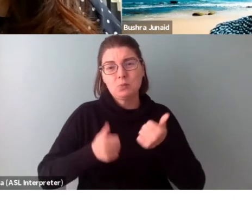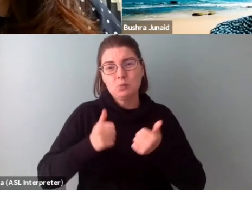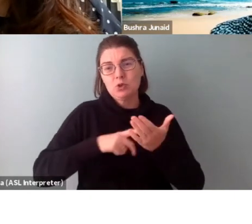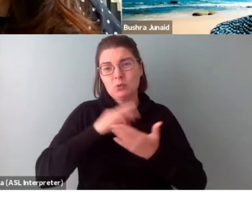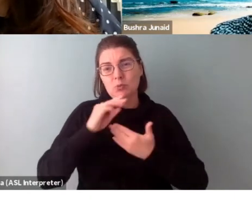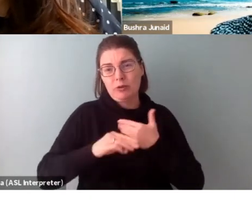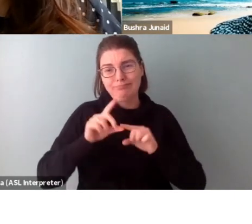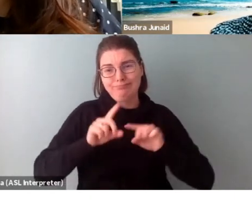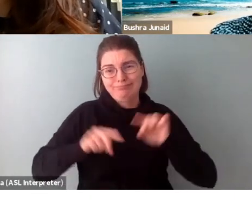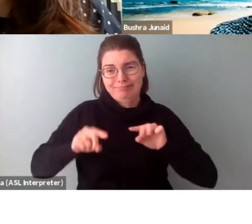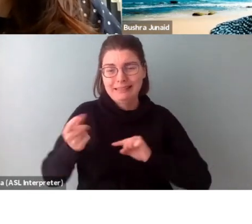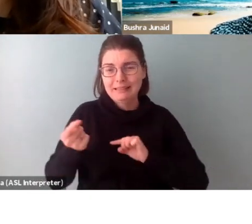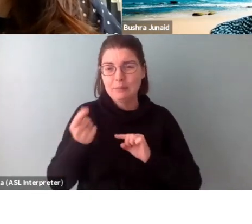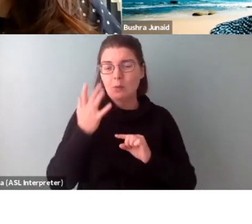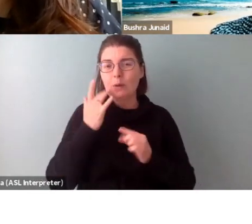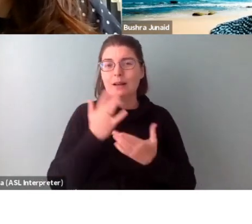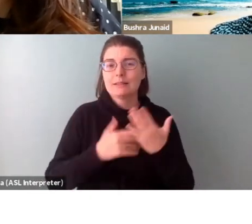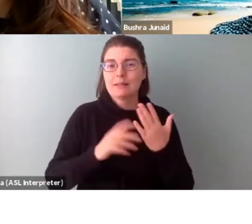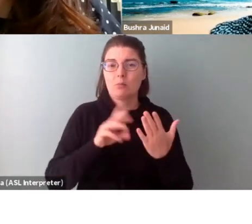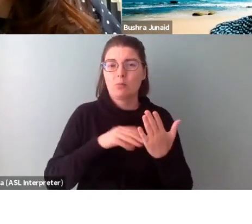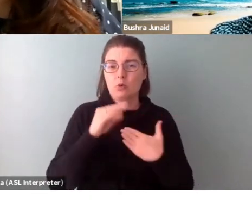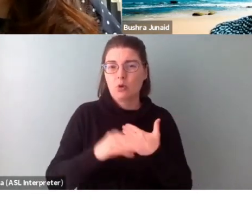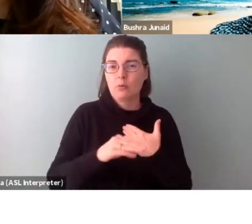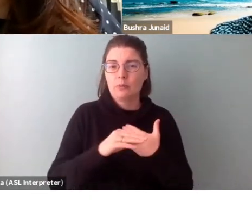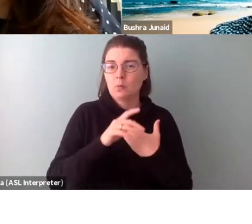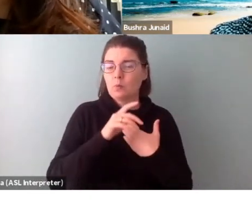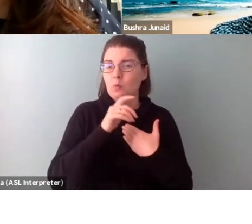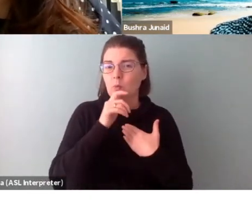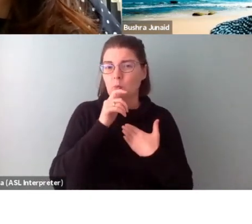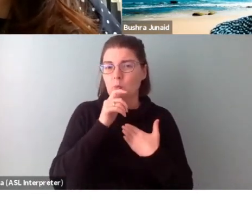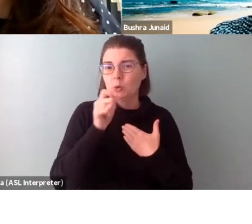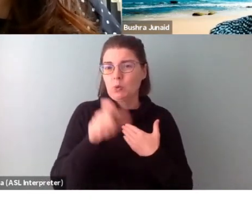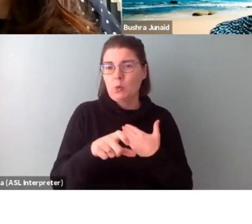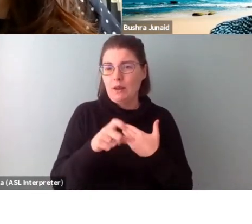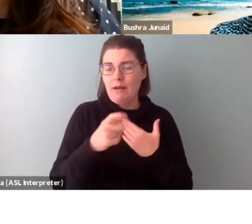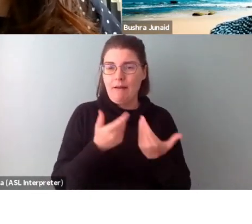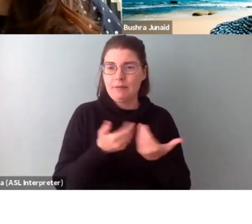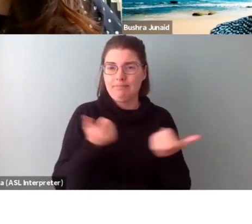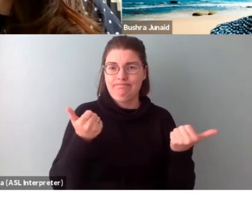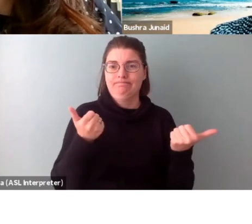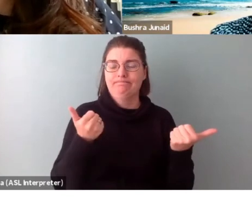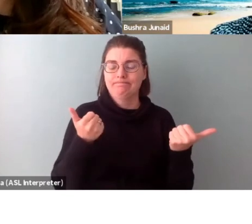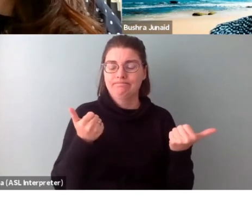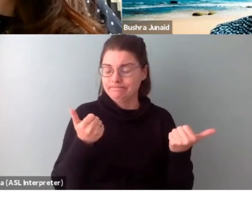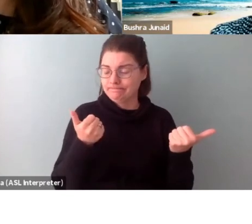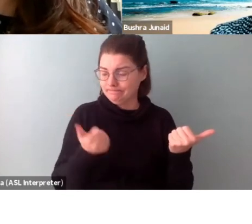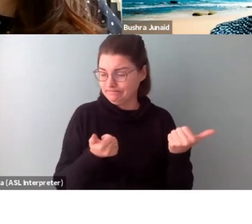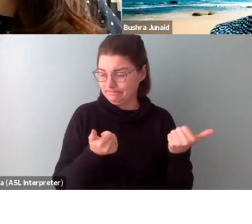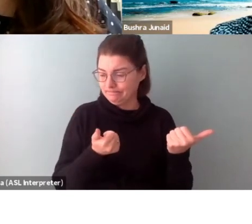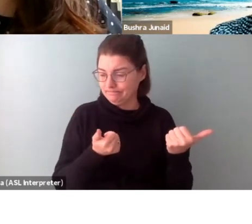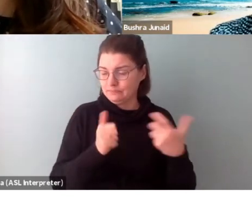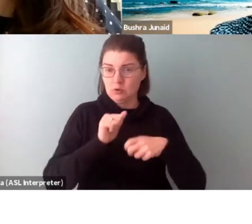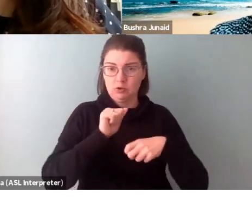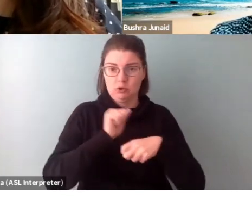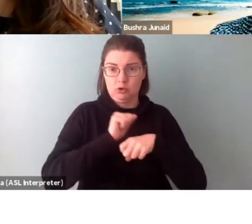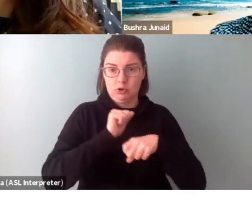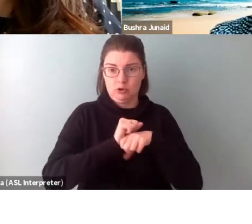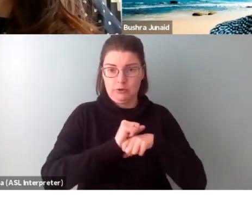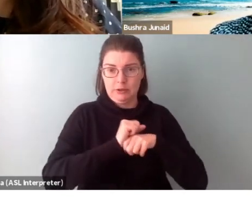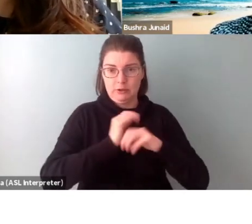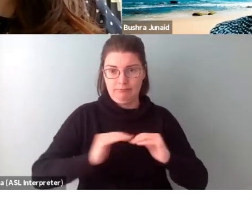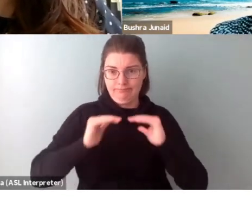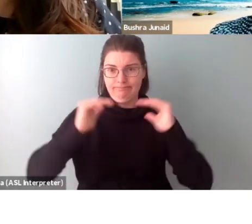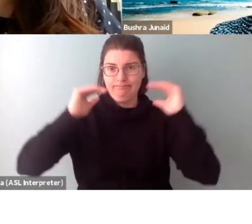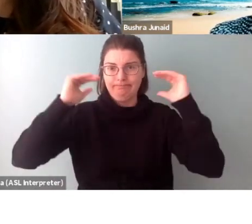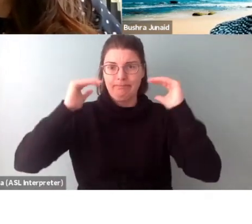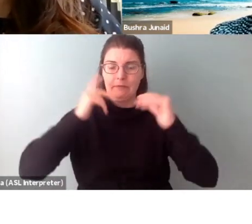because in some programs, we don't actually necessarily have distinguished career stages in terms